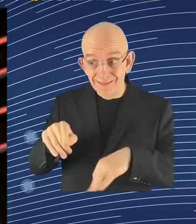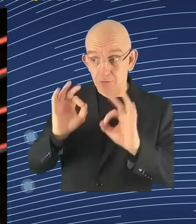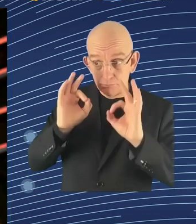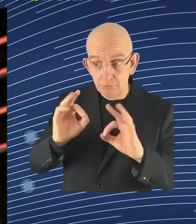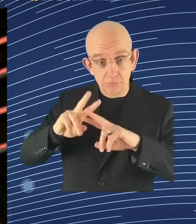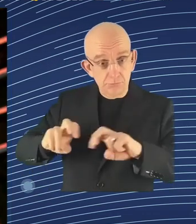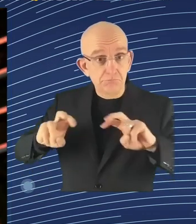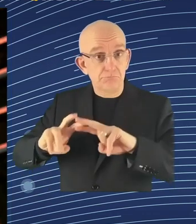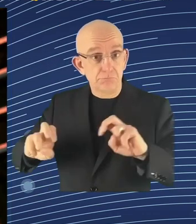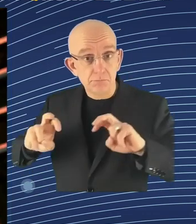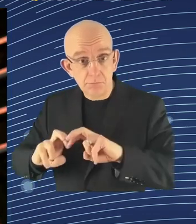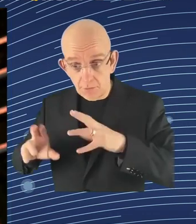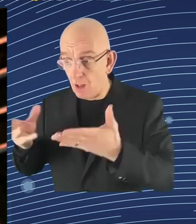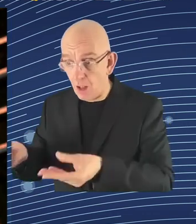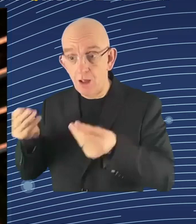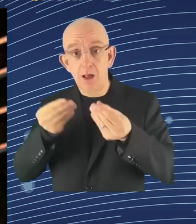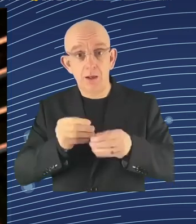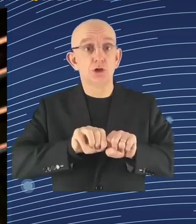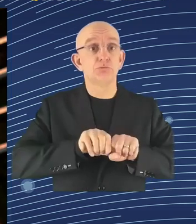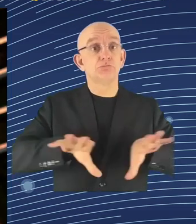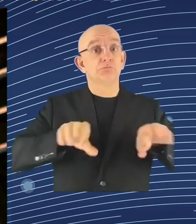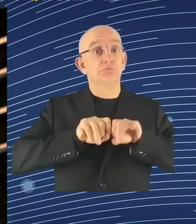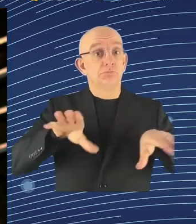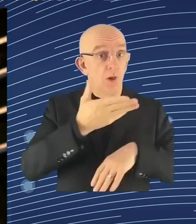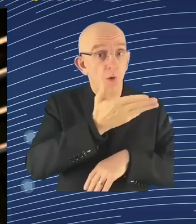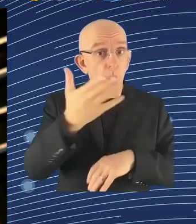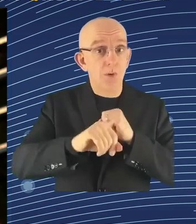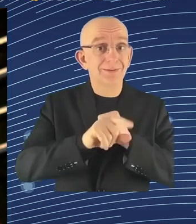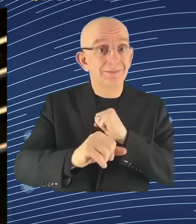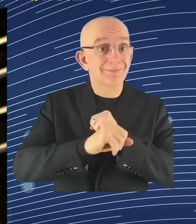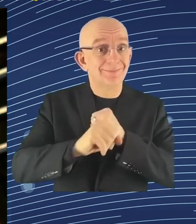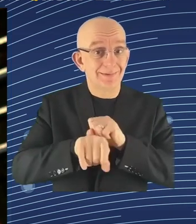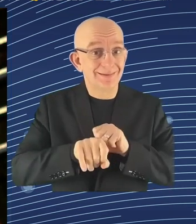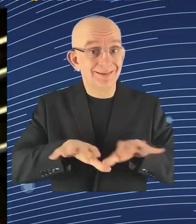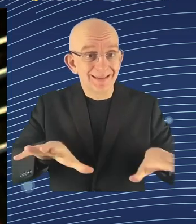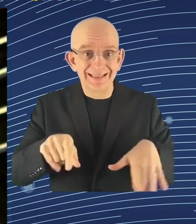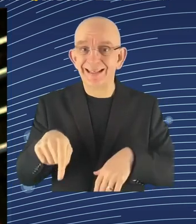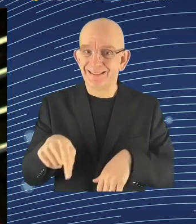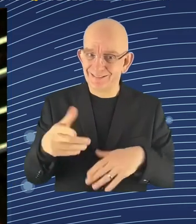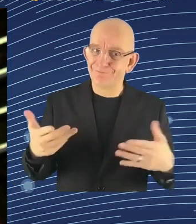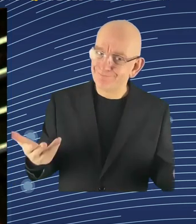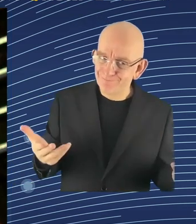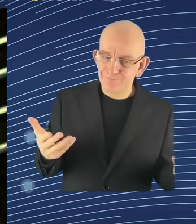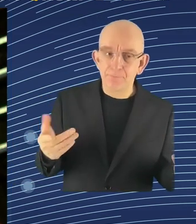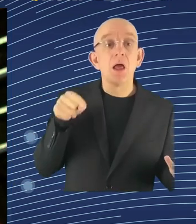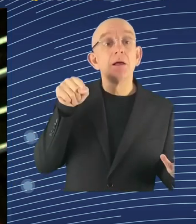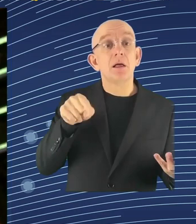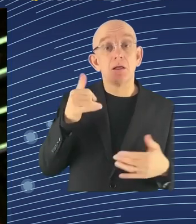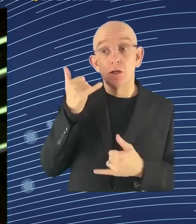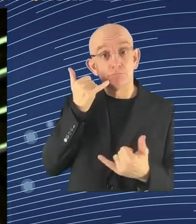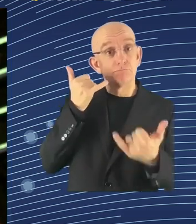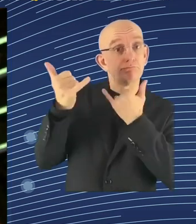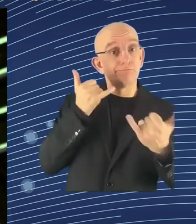call center workers already checked on how happy they sound when they are talking with customers. We know that